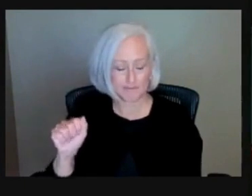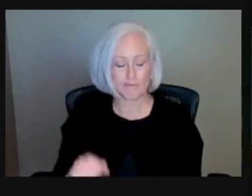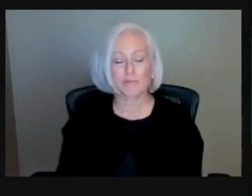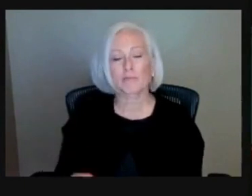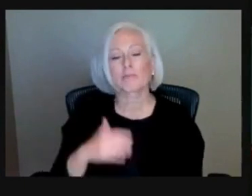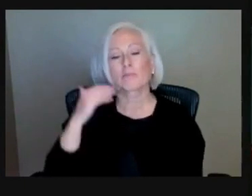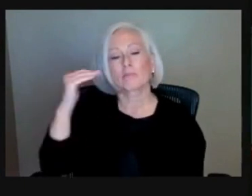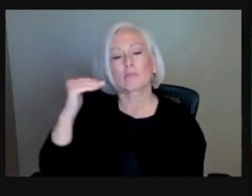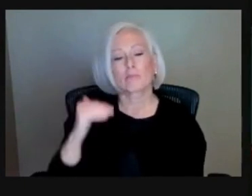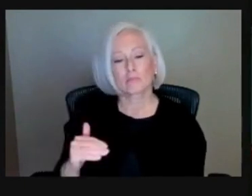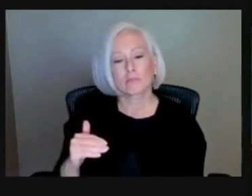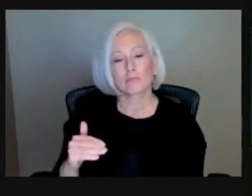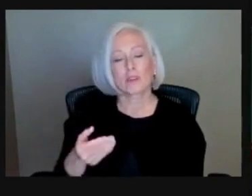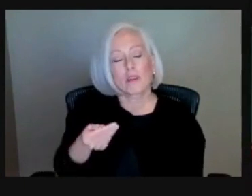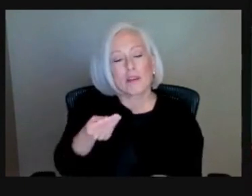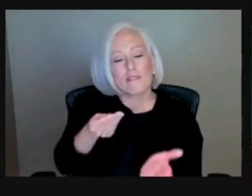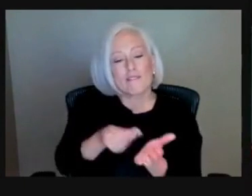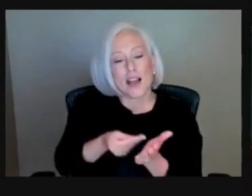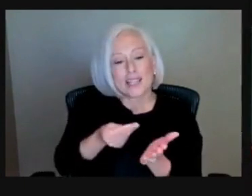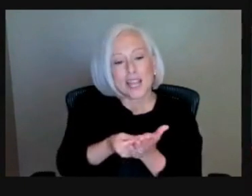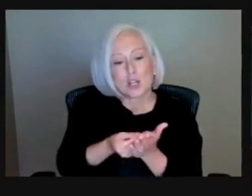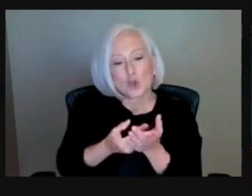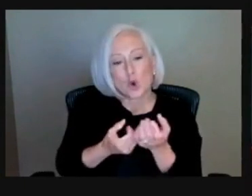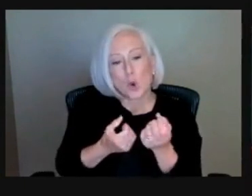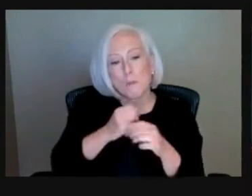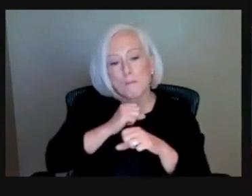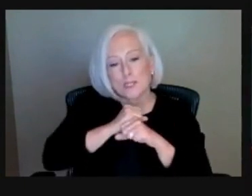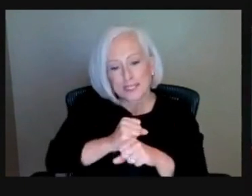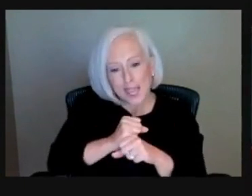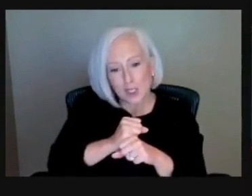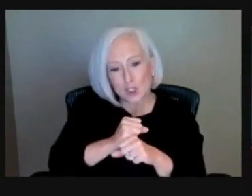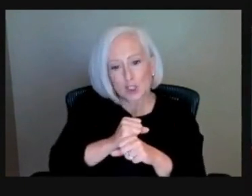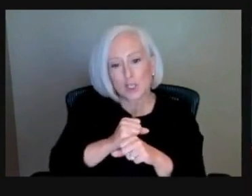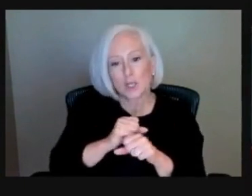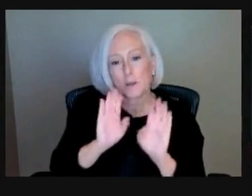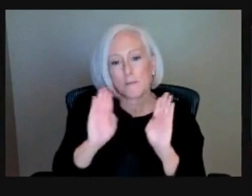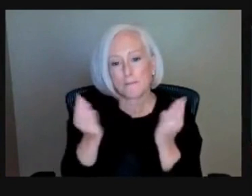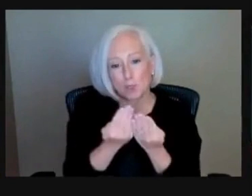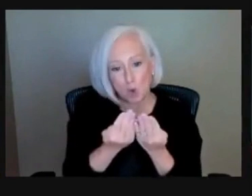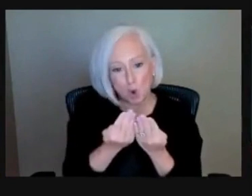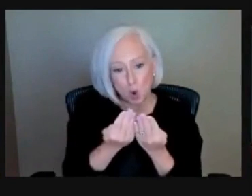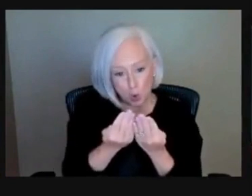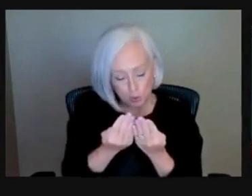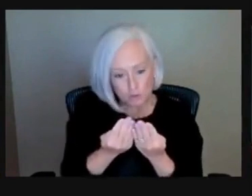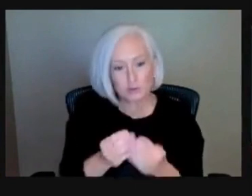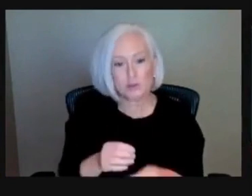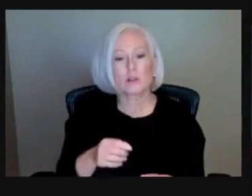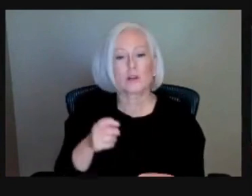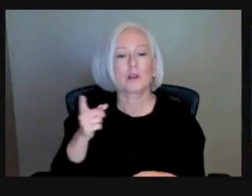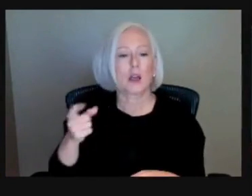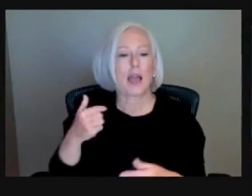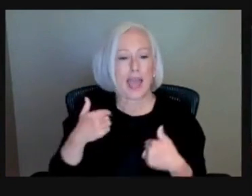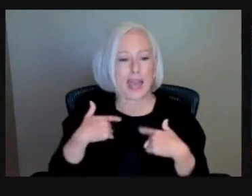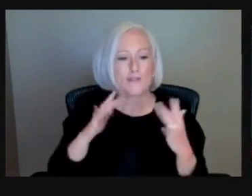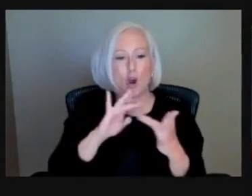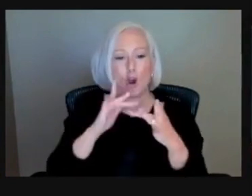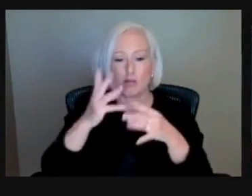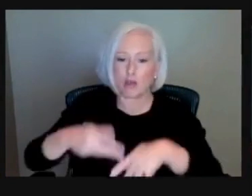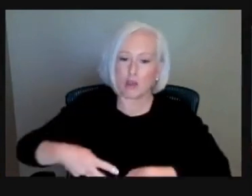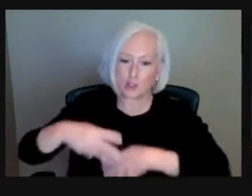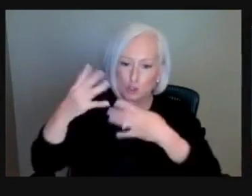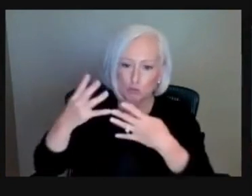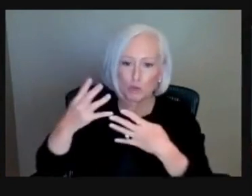website specifically for homeowners and finding assistances for the mortgages. This came about during